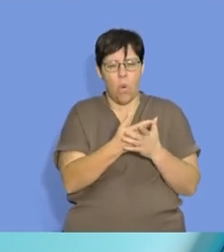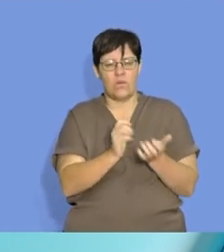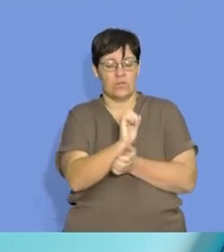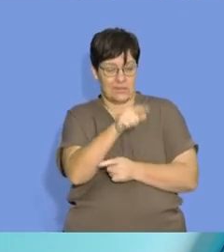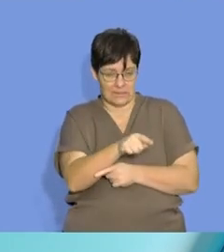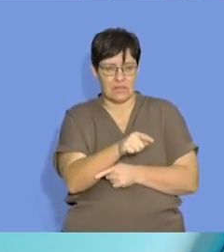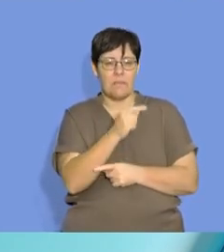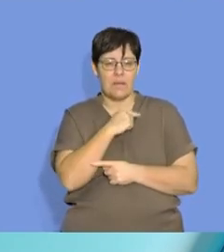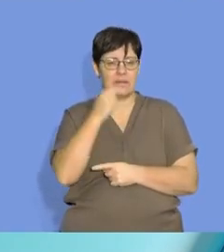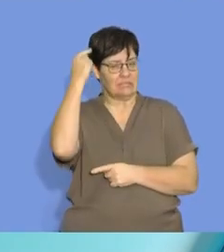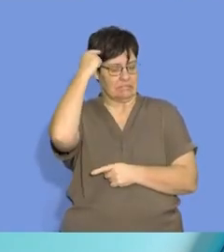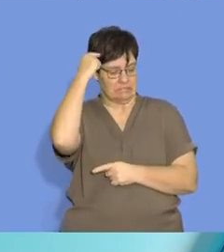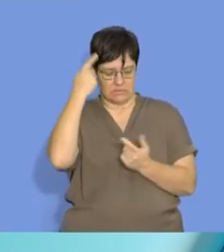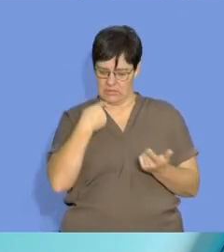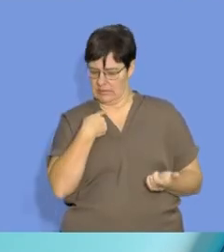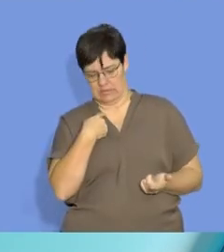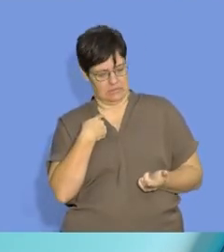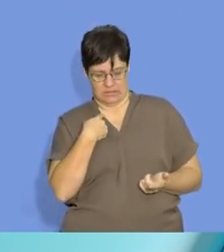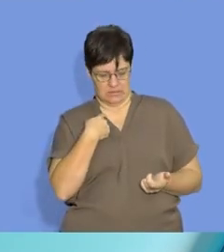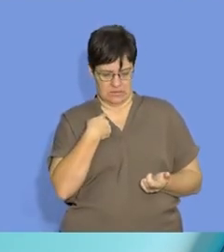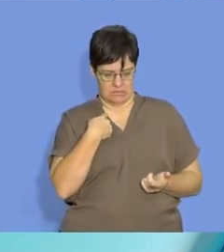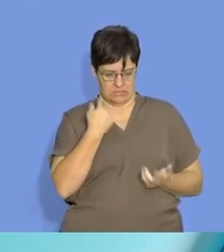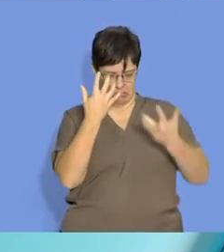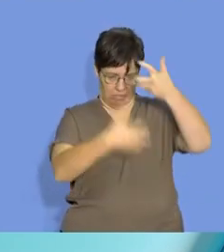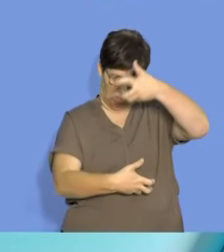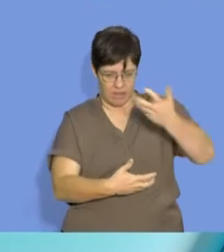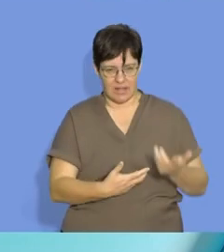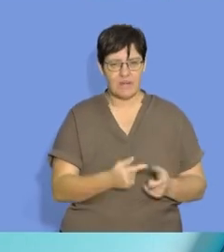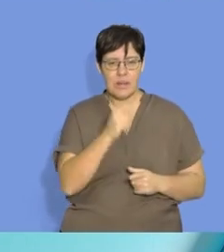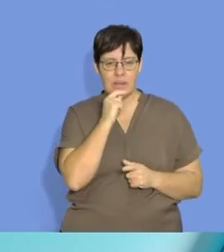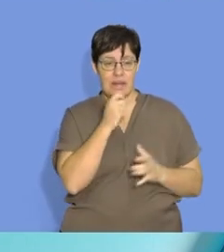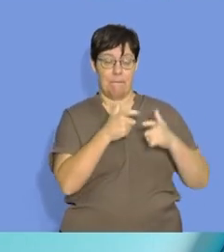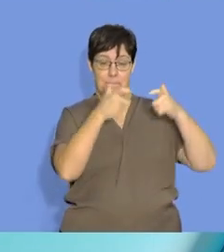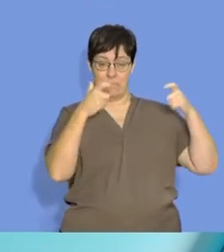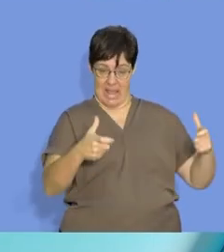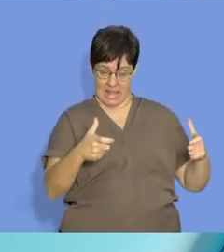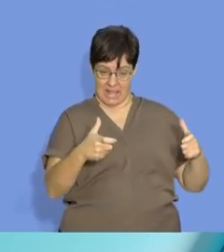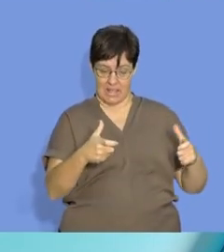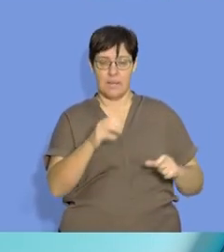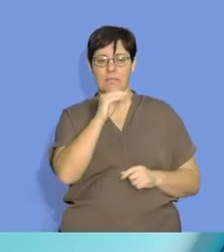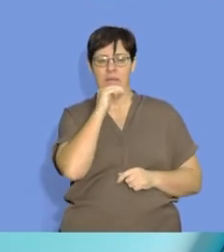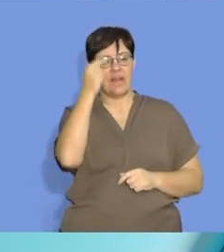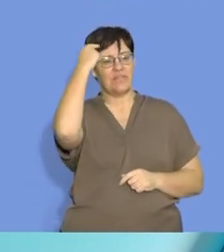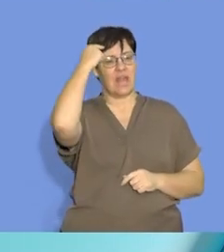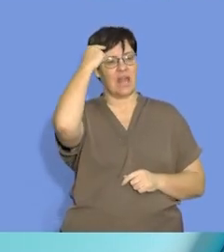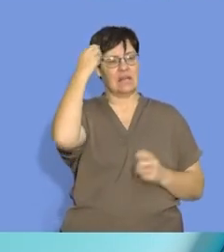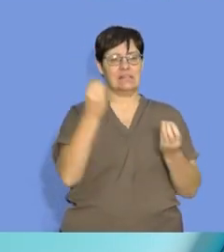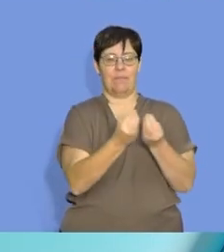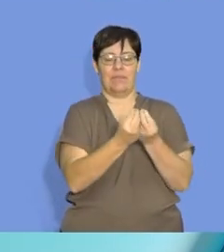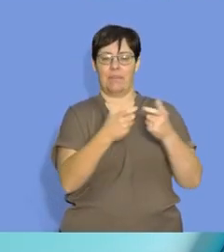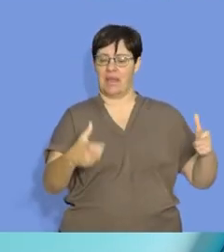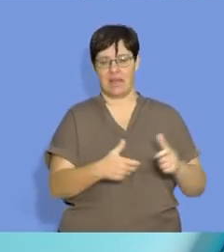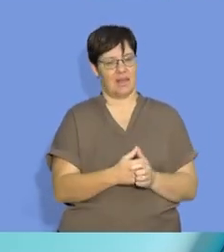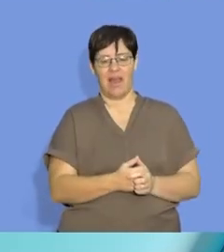area plays with the brain a little bit. So, when we talk about a big surface area, we always think about something